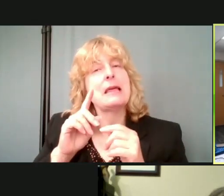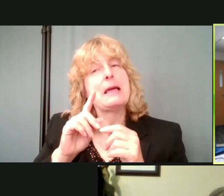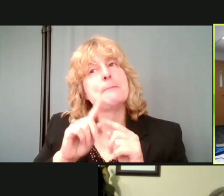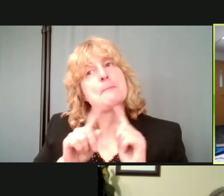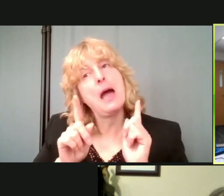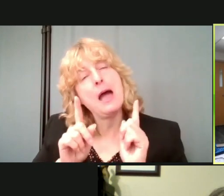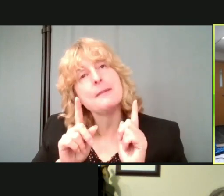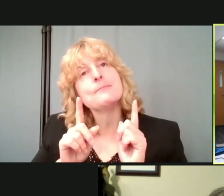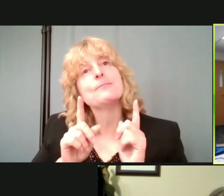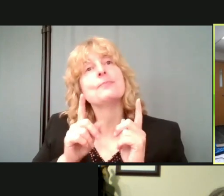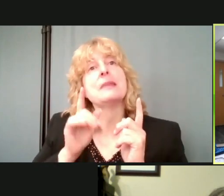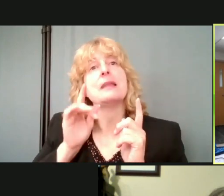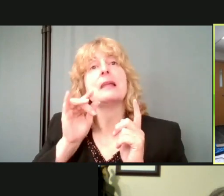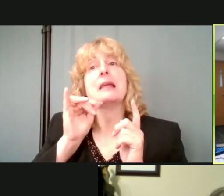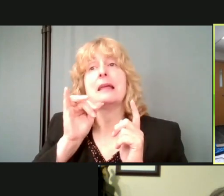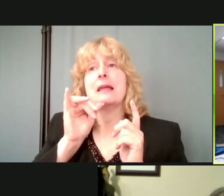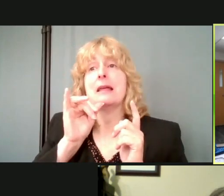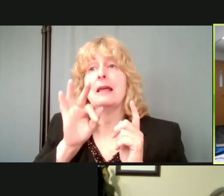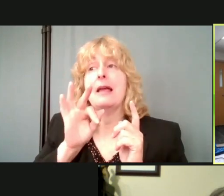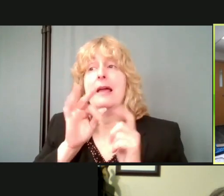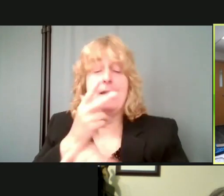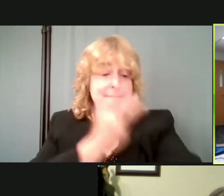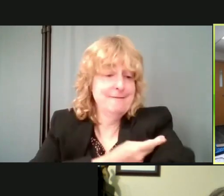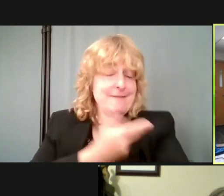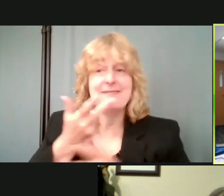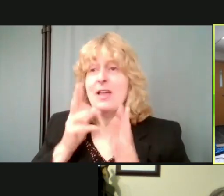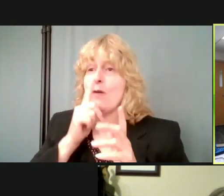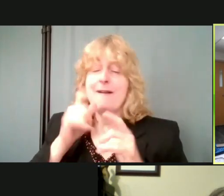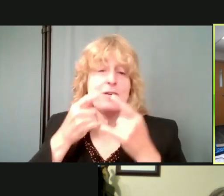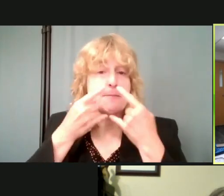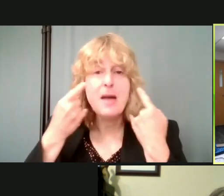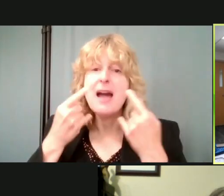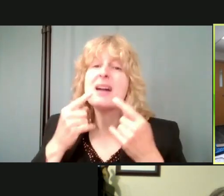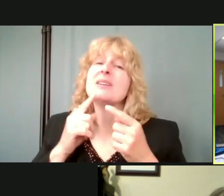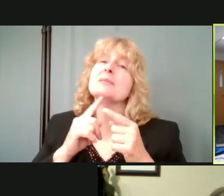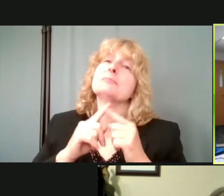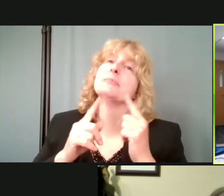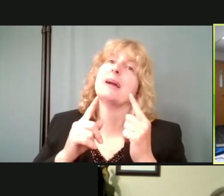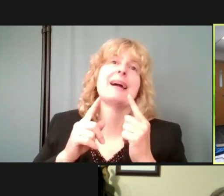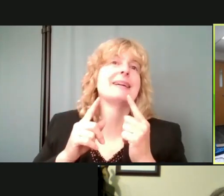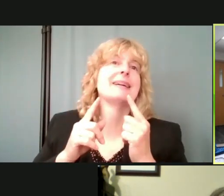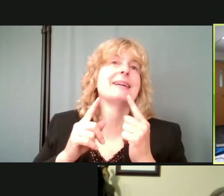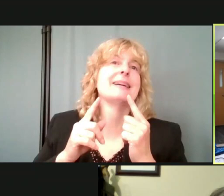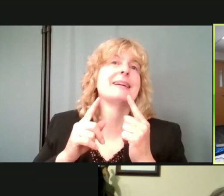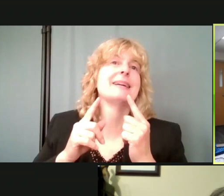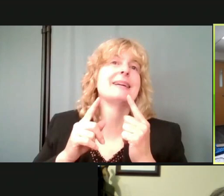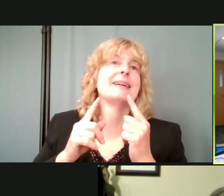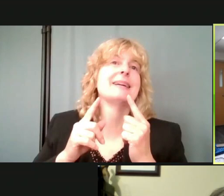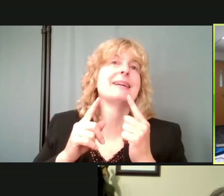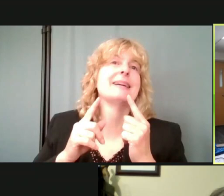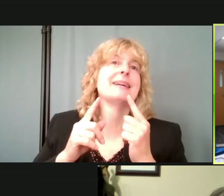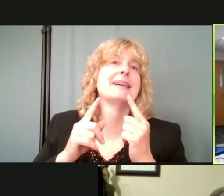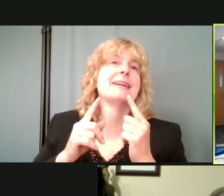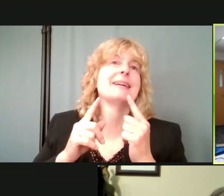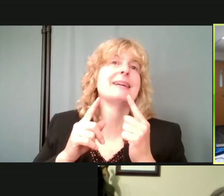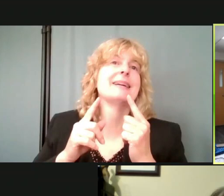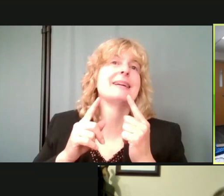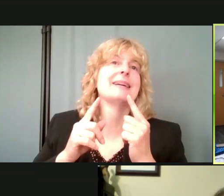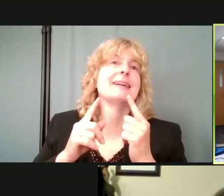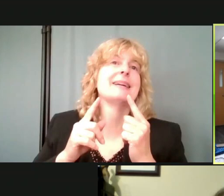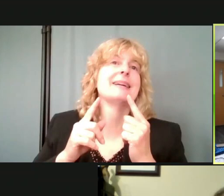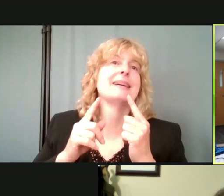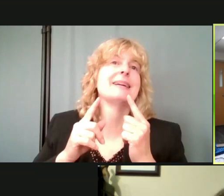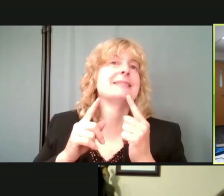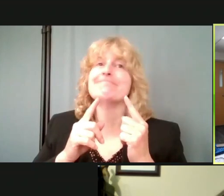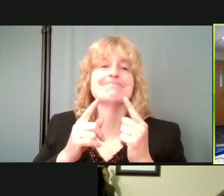then you don't have to wear a mask, but we're putting at risk, not us, but the individuals that aren't vaccinated yet, that